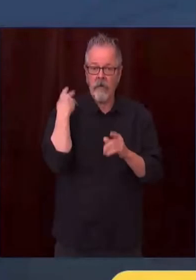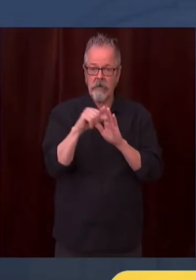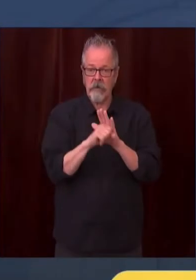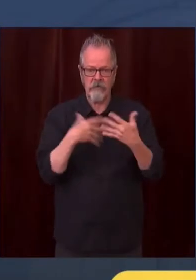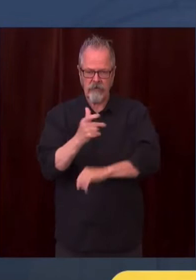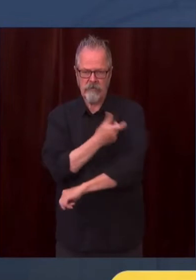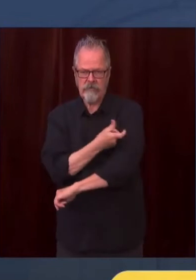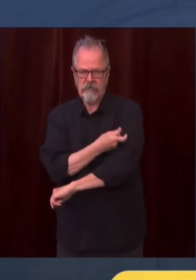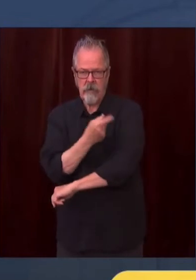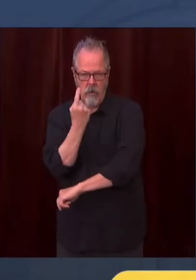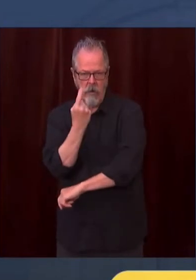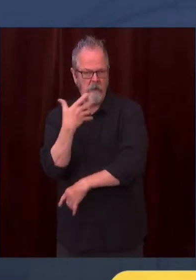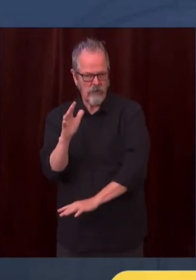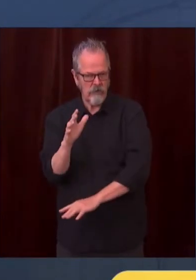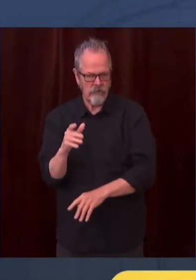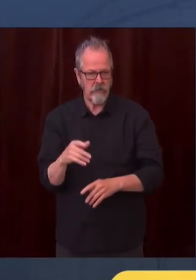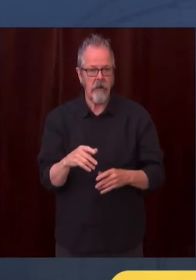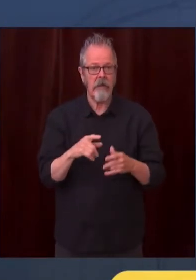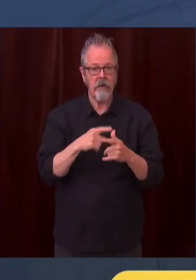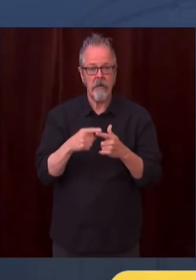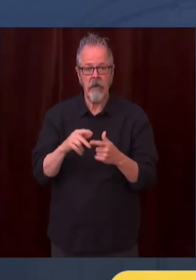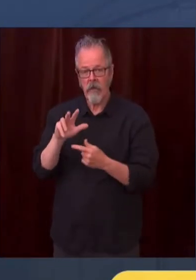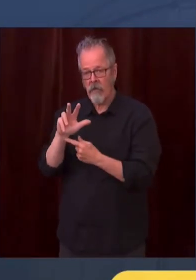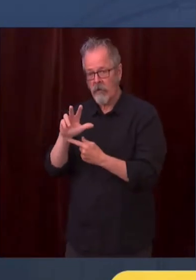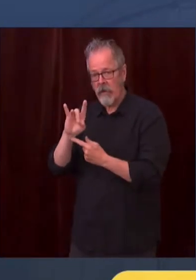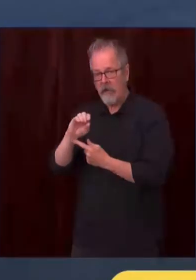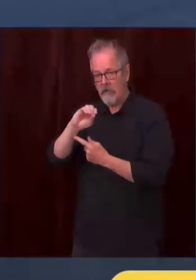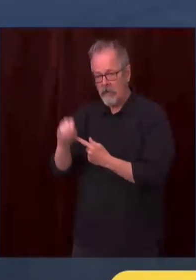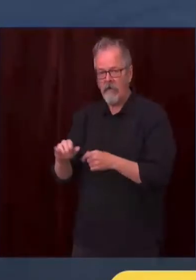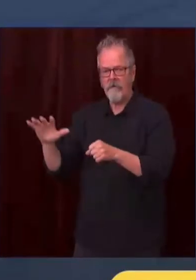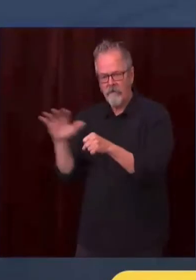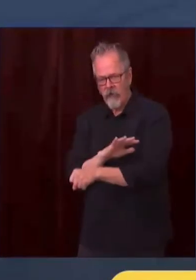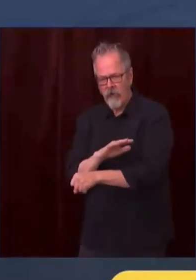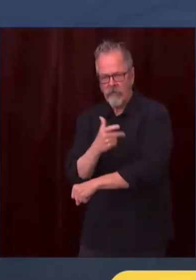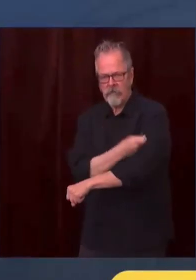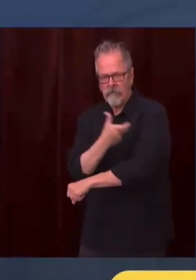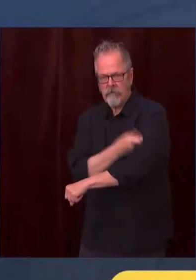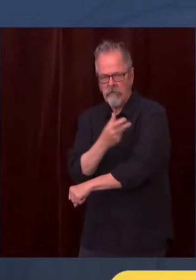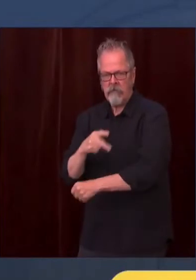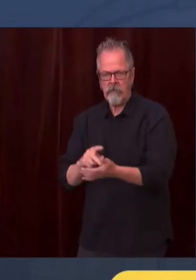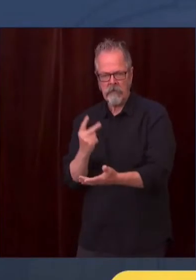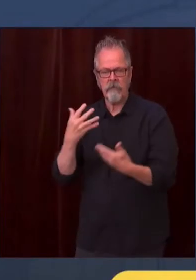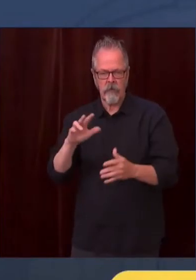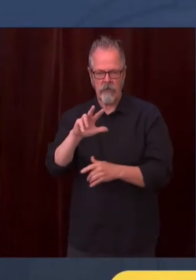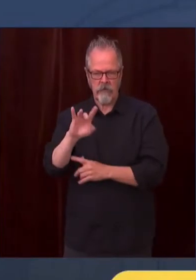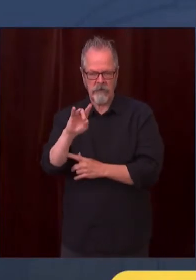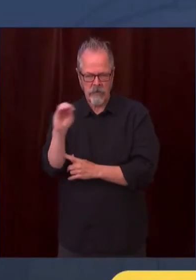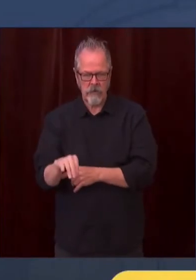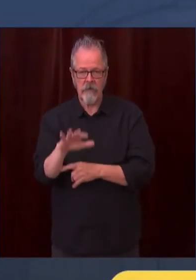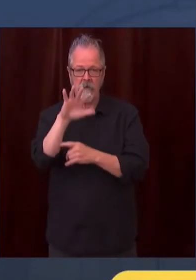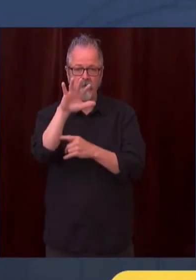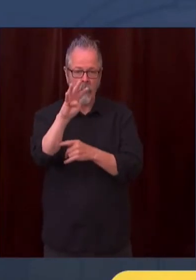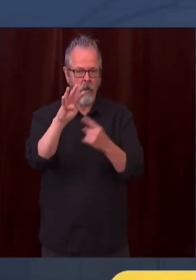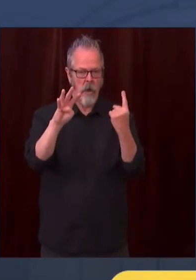to continue because we have a long ways to go to get to a much safer position in the state of Washington. I